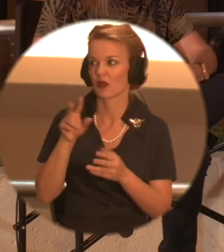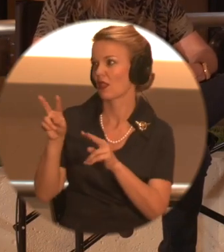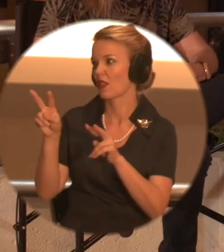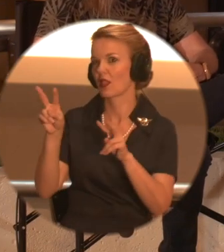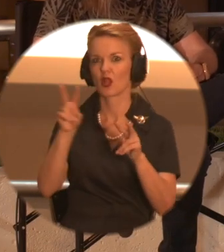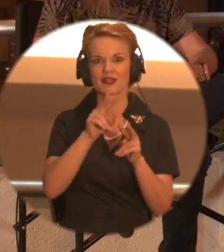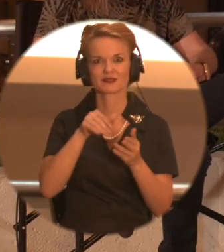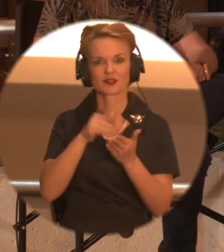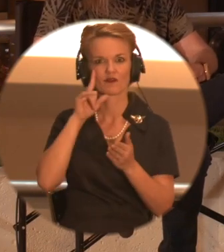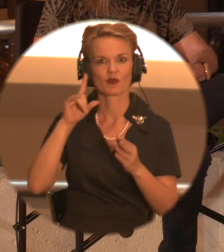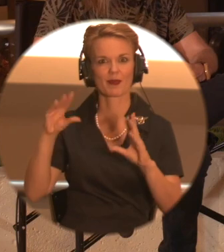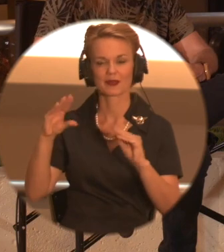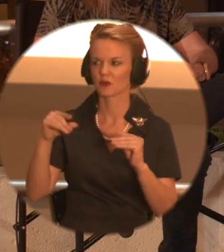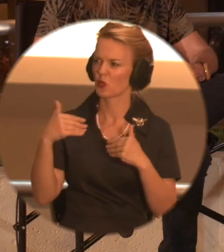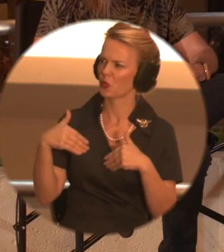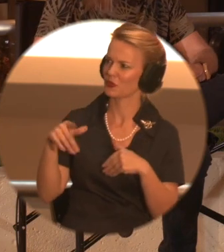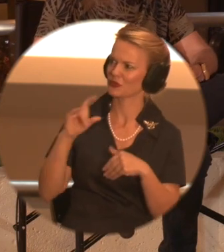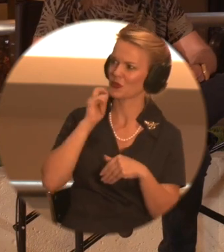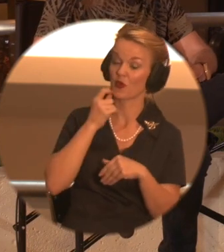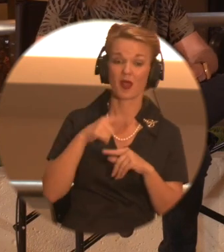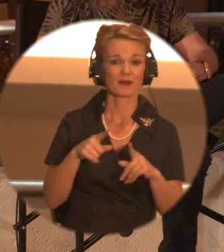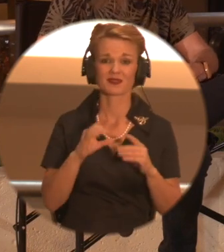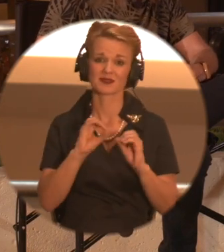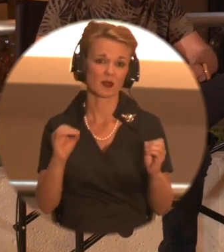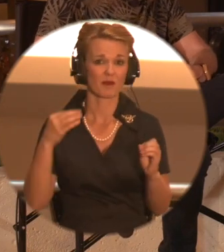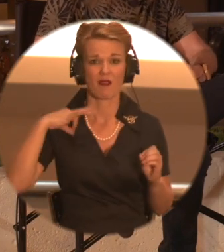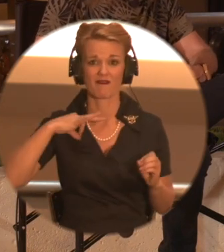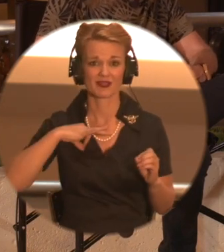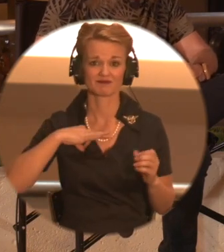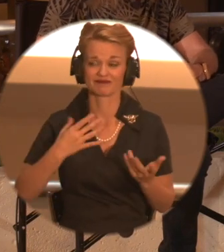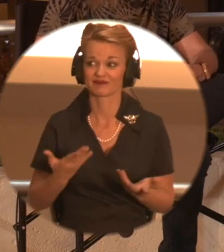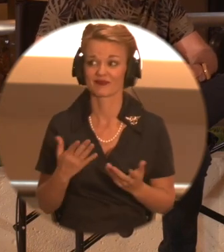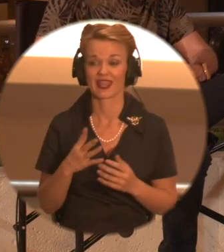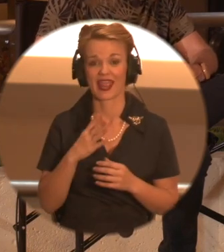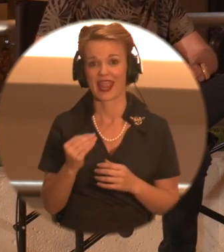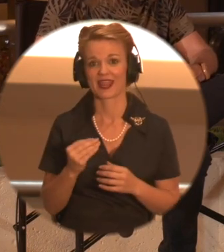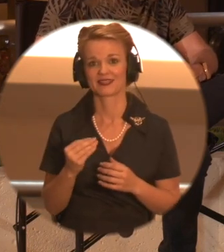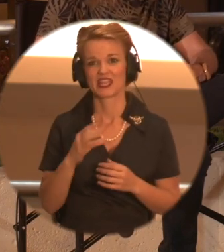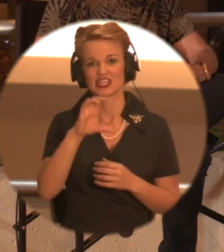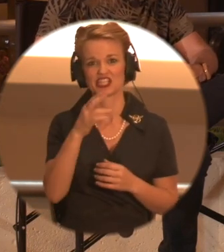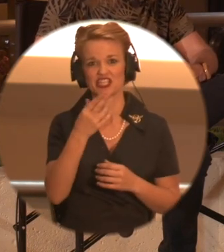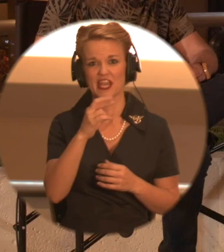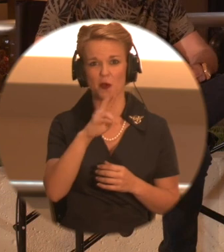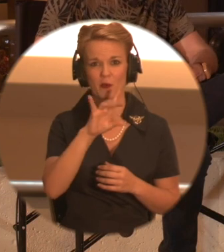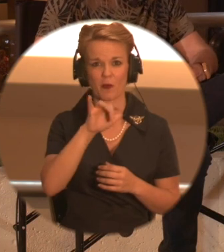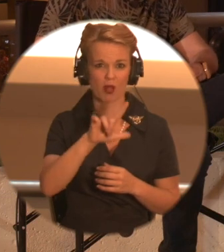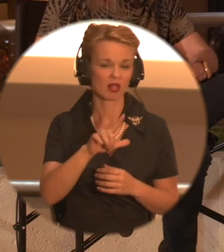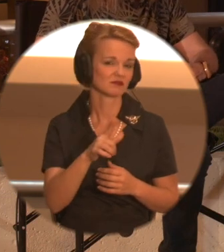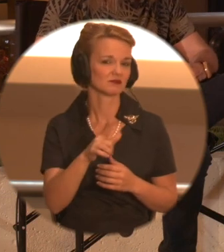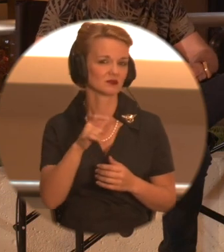this thing. But I was like, oh yes, this is a non-profit. It is what it is. And then I believe it was, Cheryl had helped them